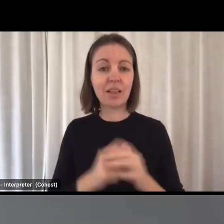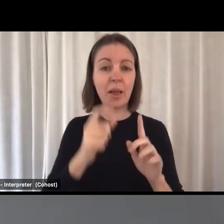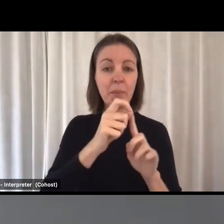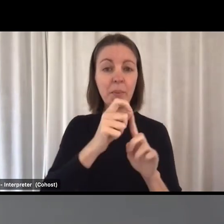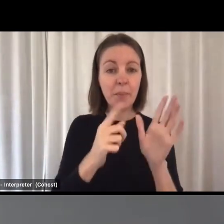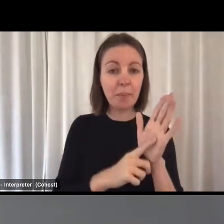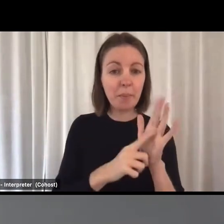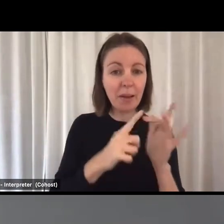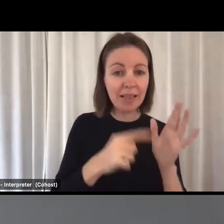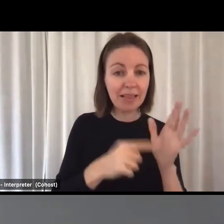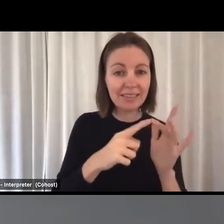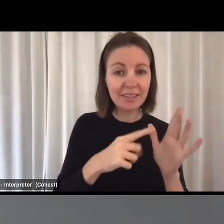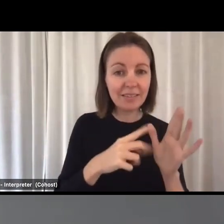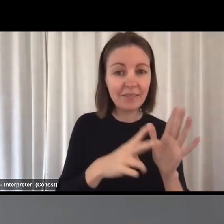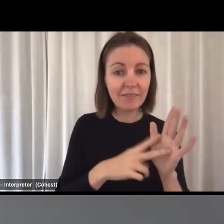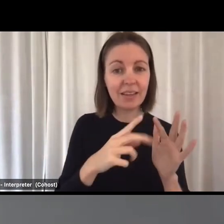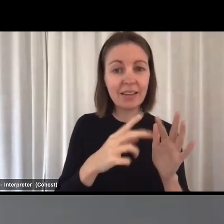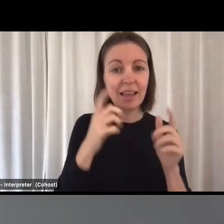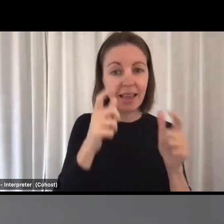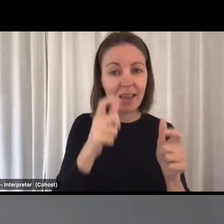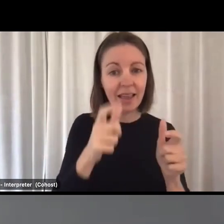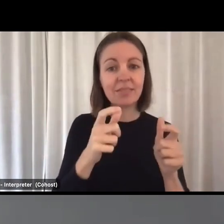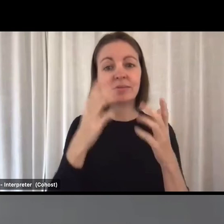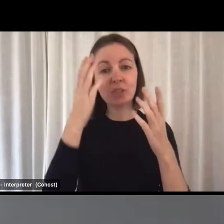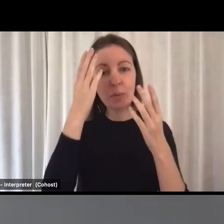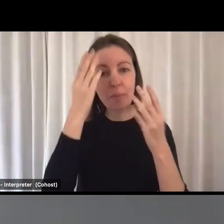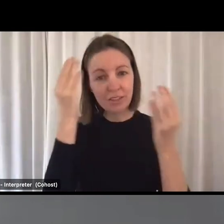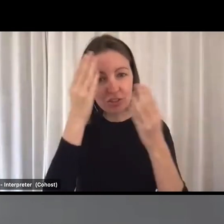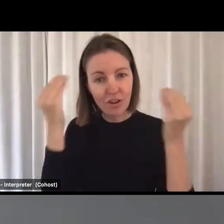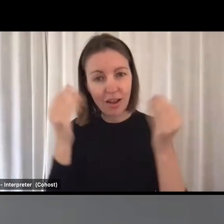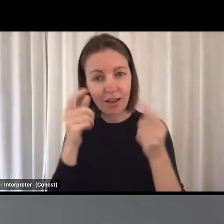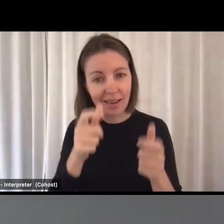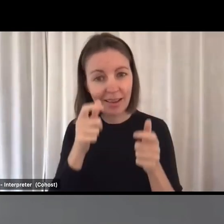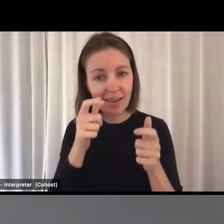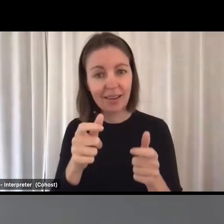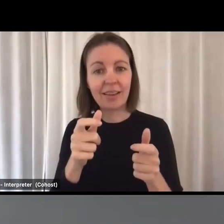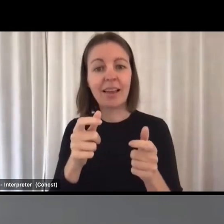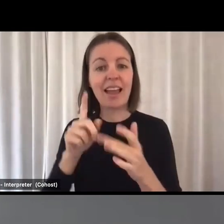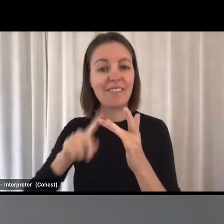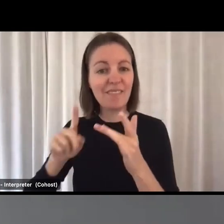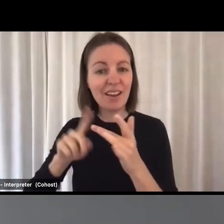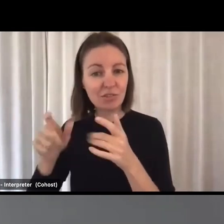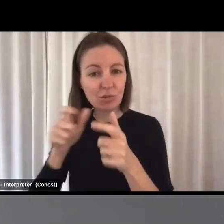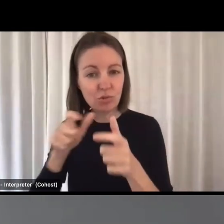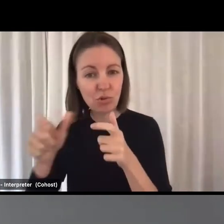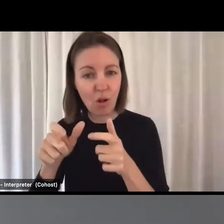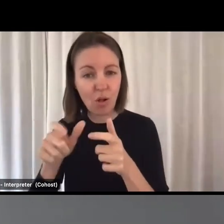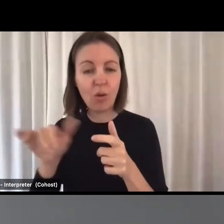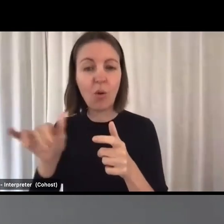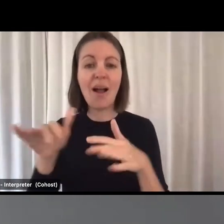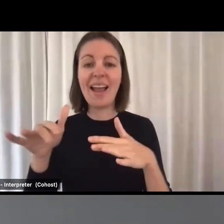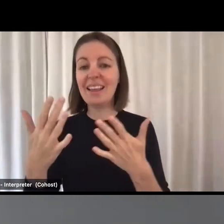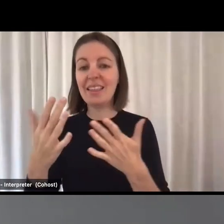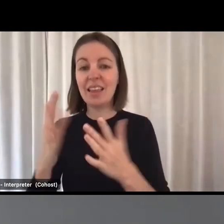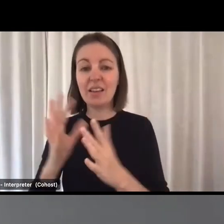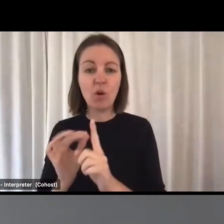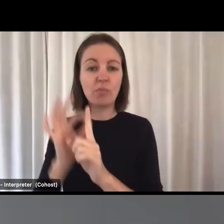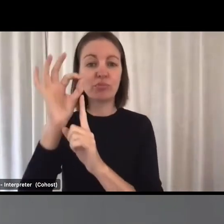care, dementia care and infection prevention and control, as well as courses that enhance leadership or clinical skills.